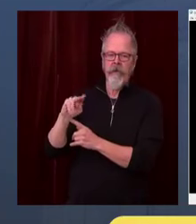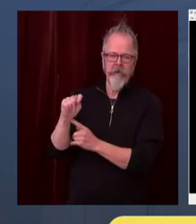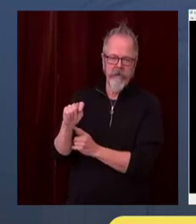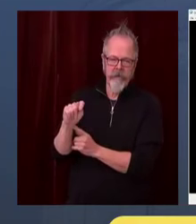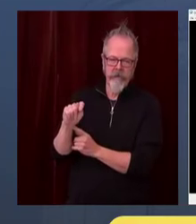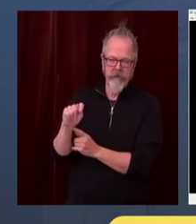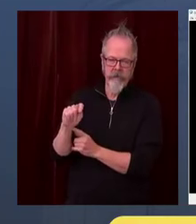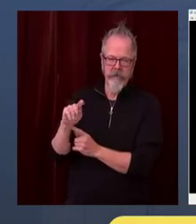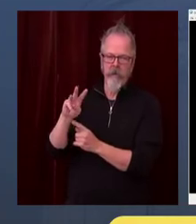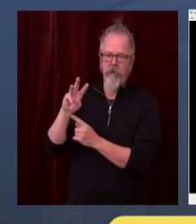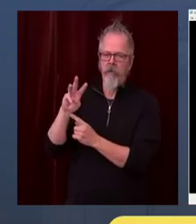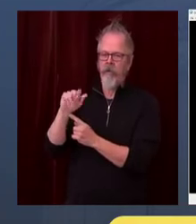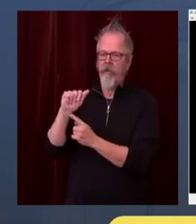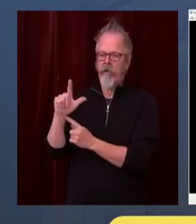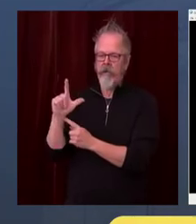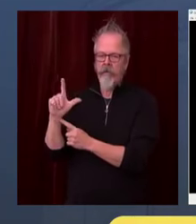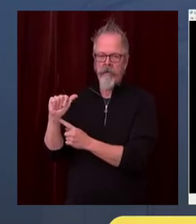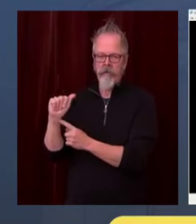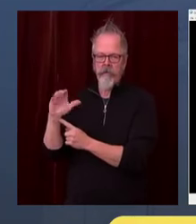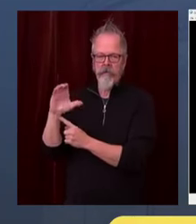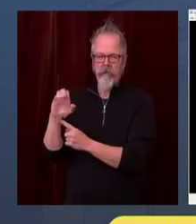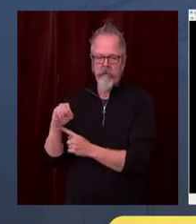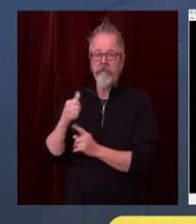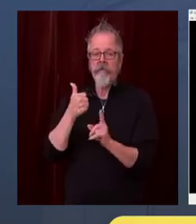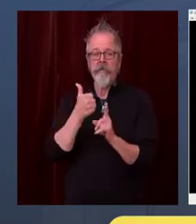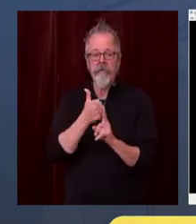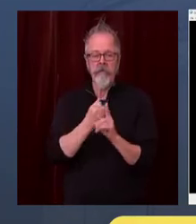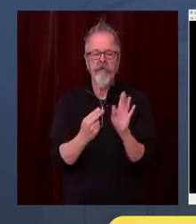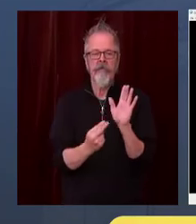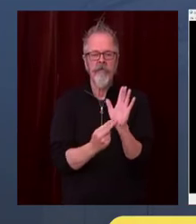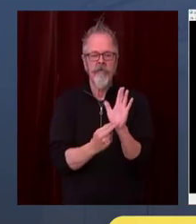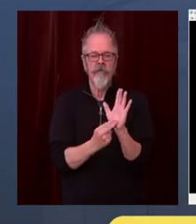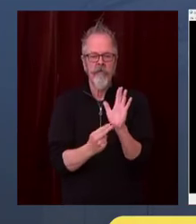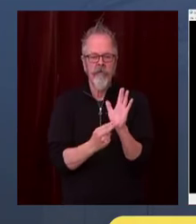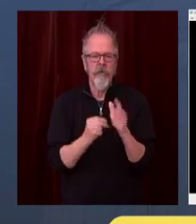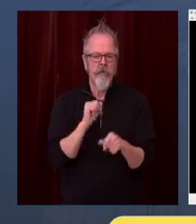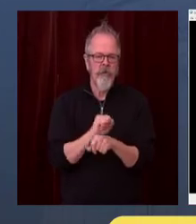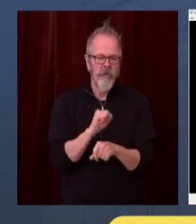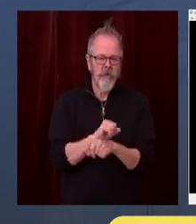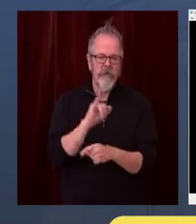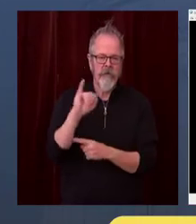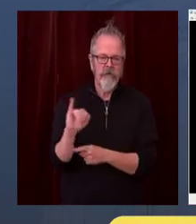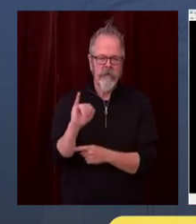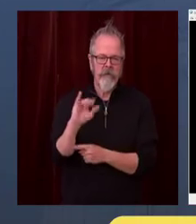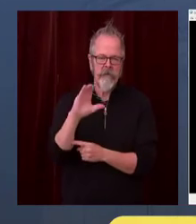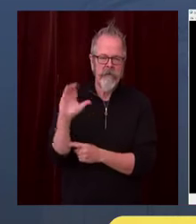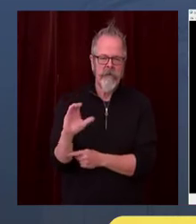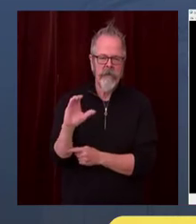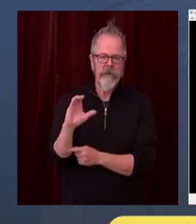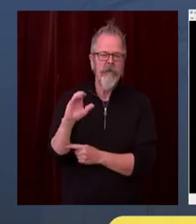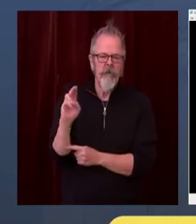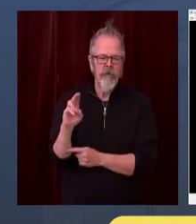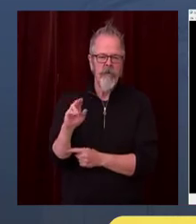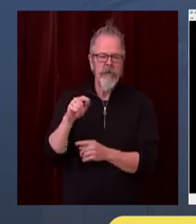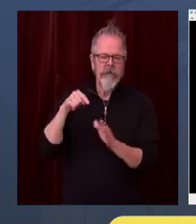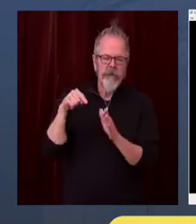We've been in this pandemic for eight months now, and we are exhausted. We are tired.